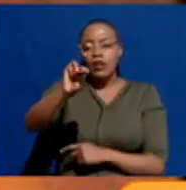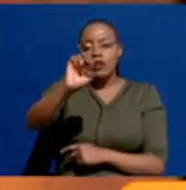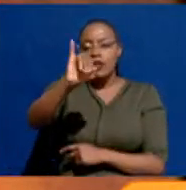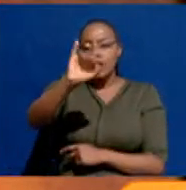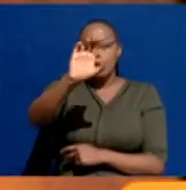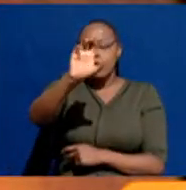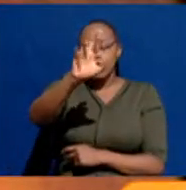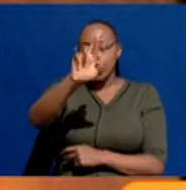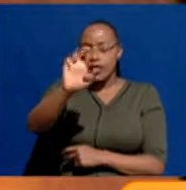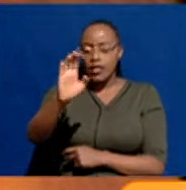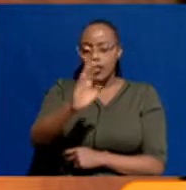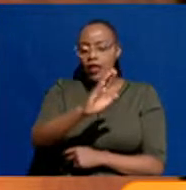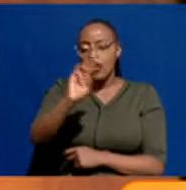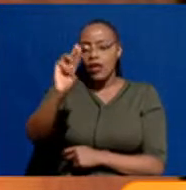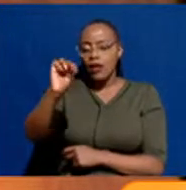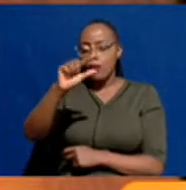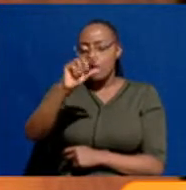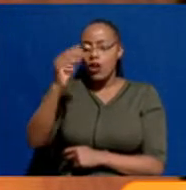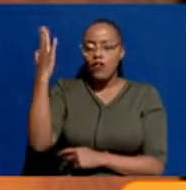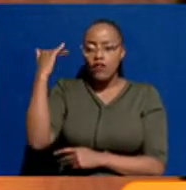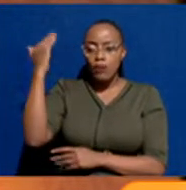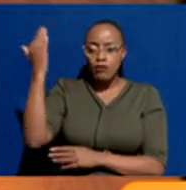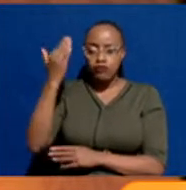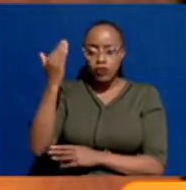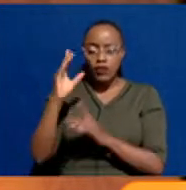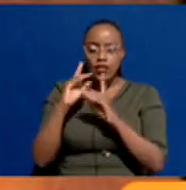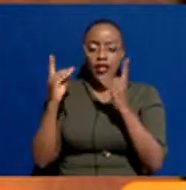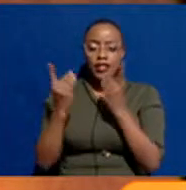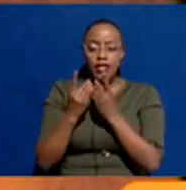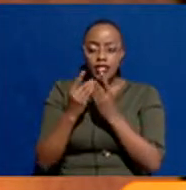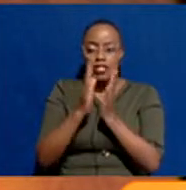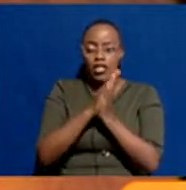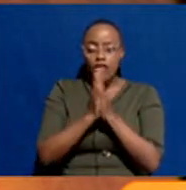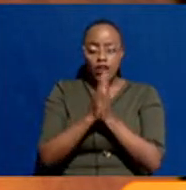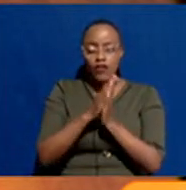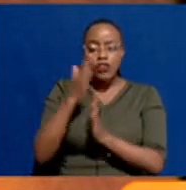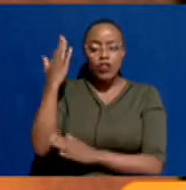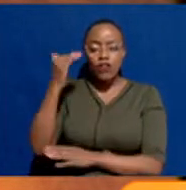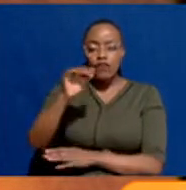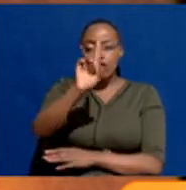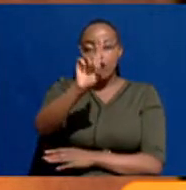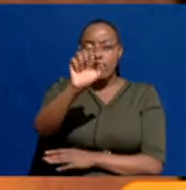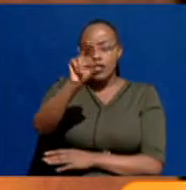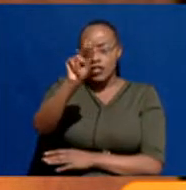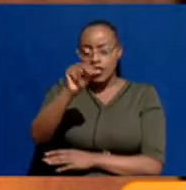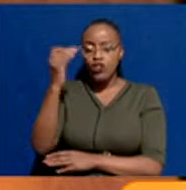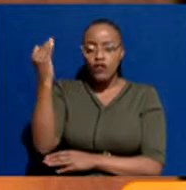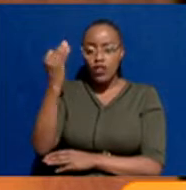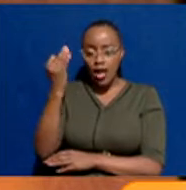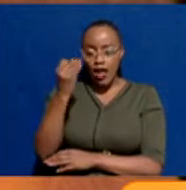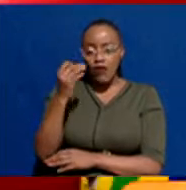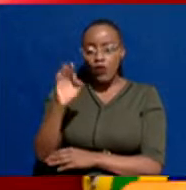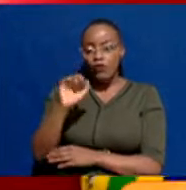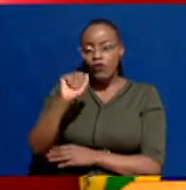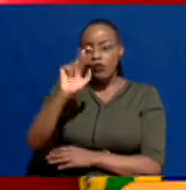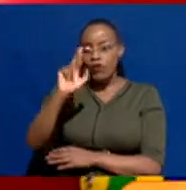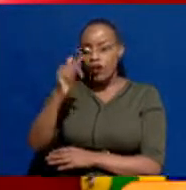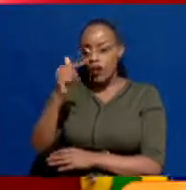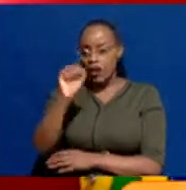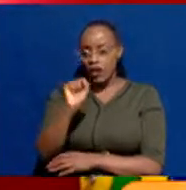Gidai Amugo, a former lecturer in the Department of Literature and a former dean of the Faculty of Arts.